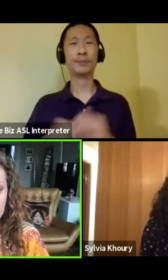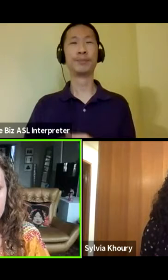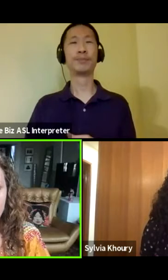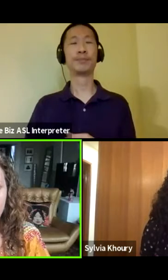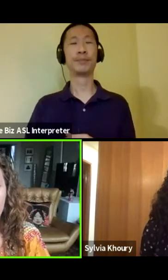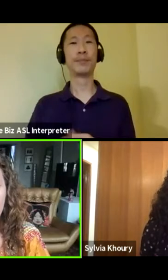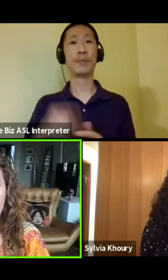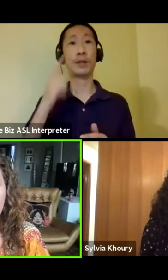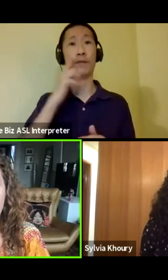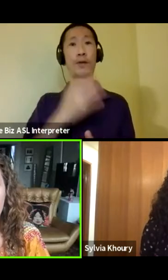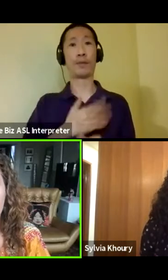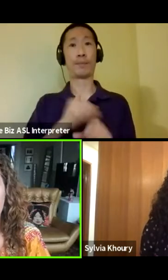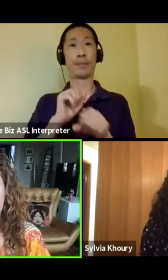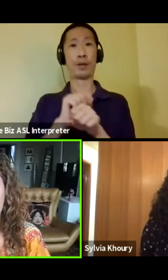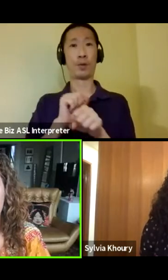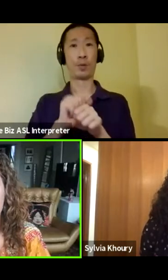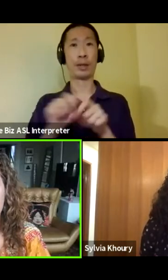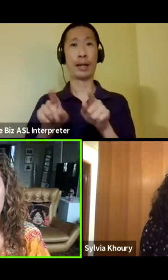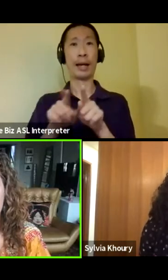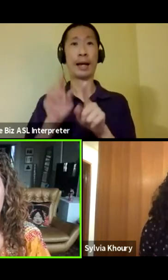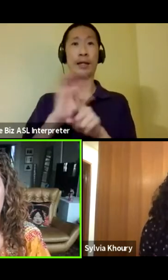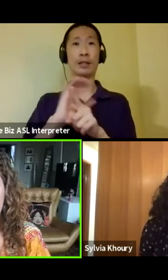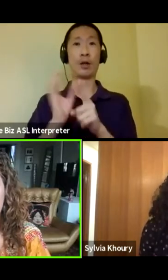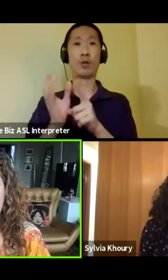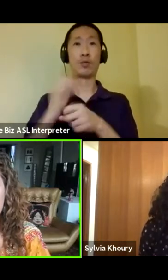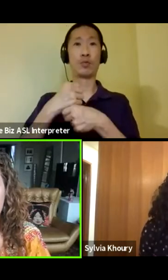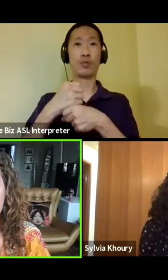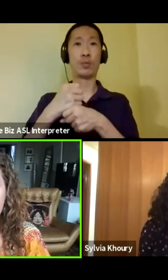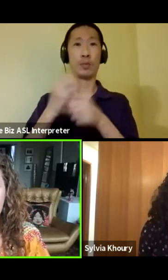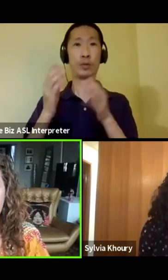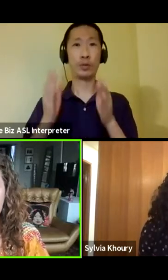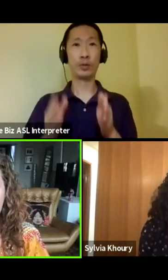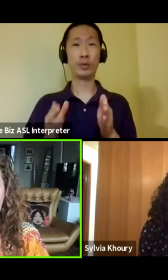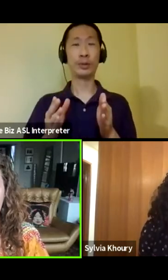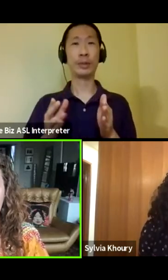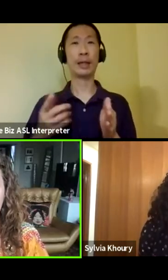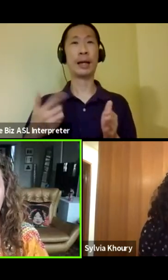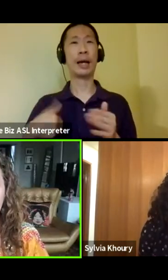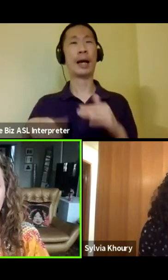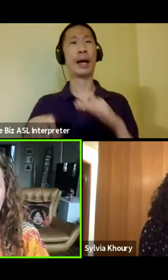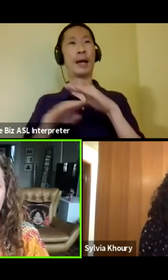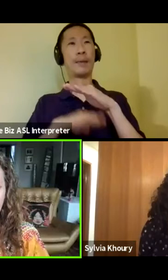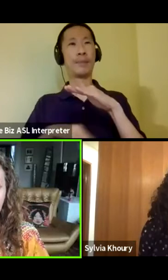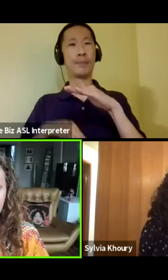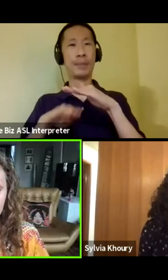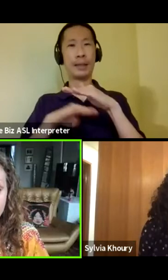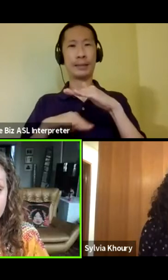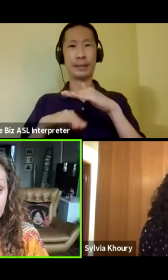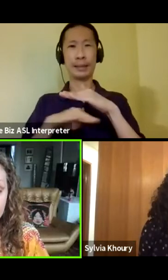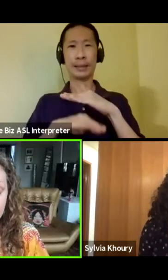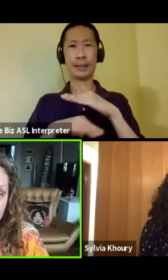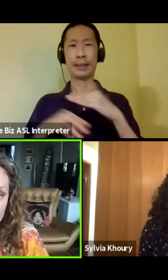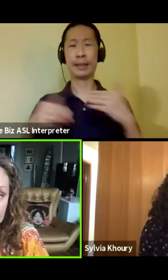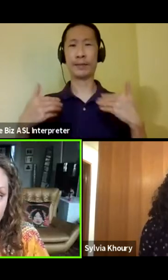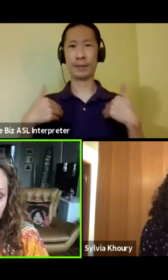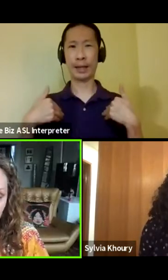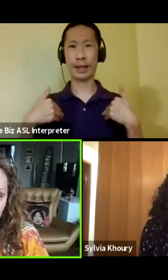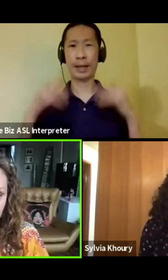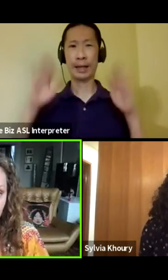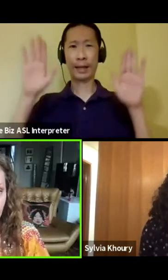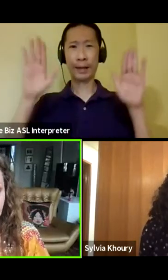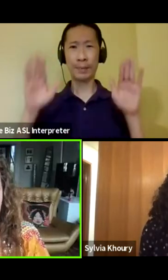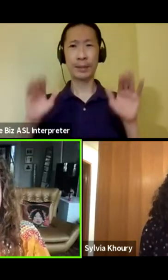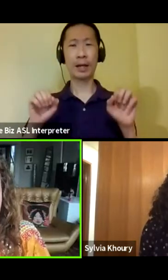my work as a cultural producer goes i basically have had the amazing